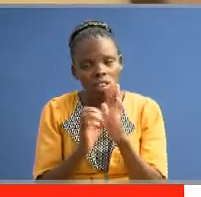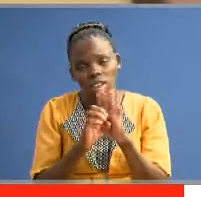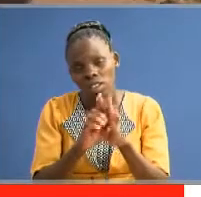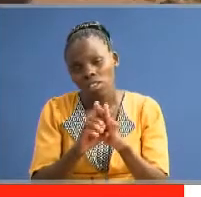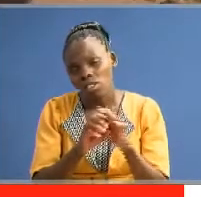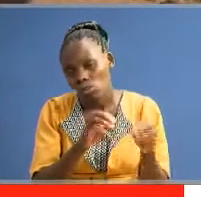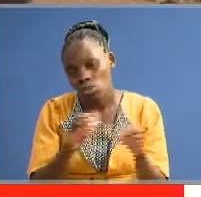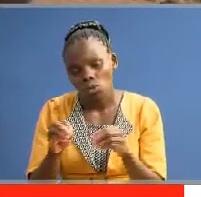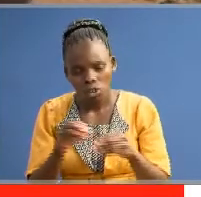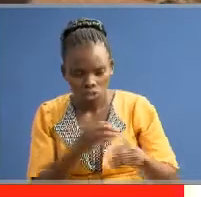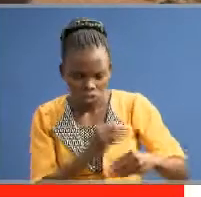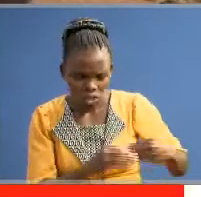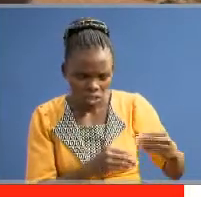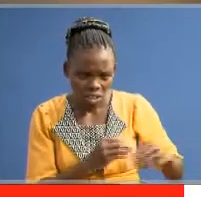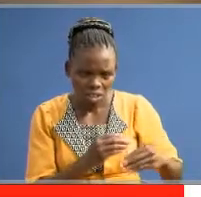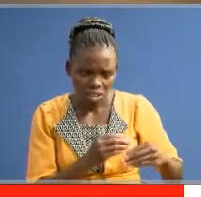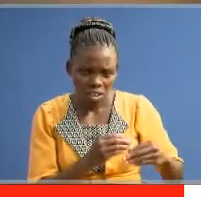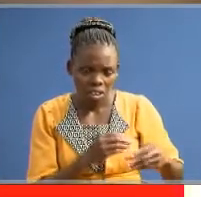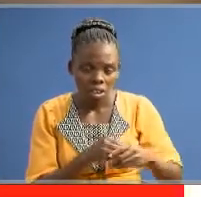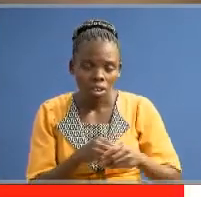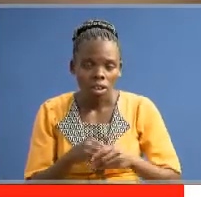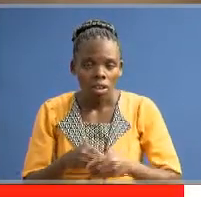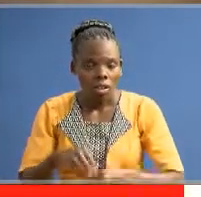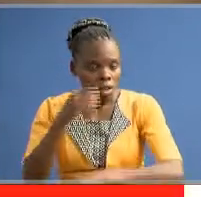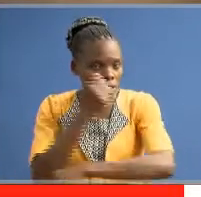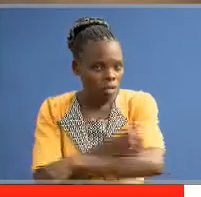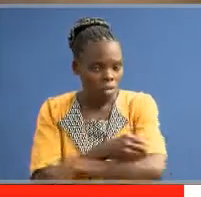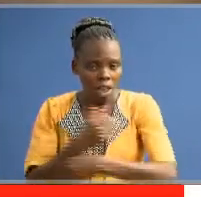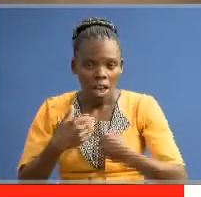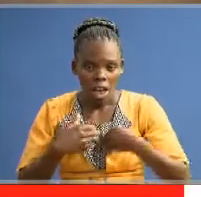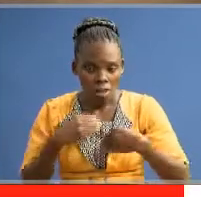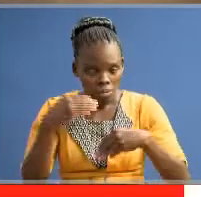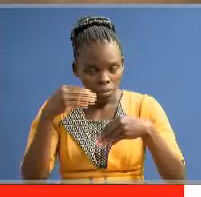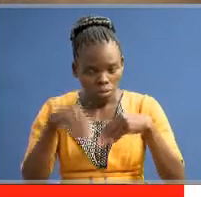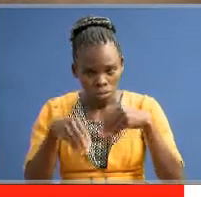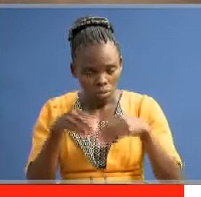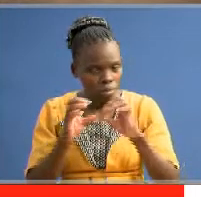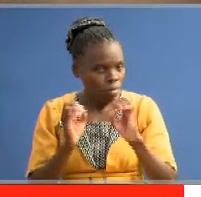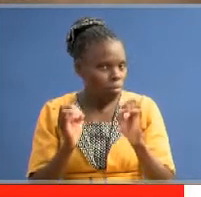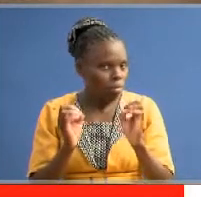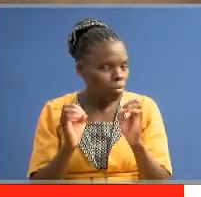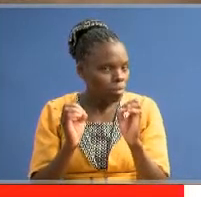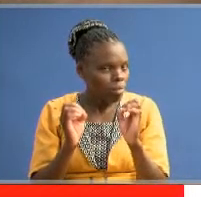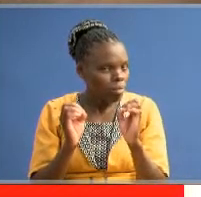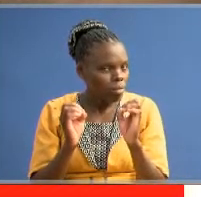to the washrooms, since the school has no facilitation for students with special needs.